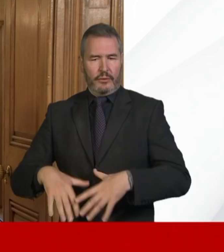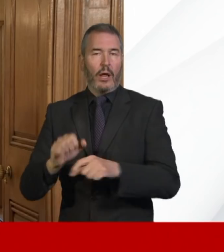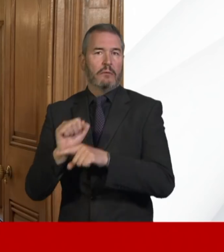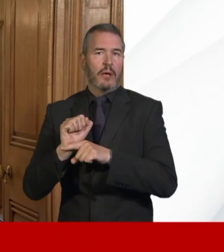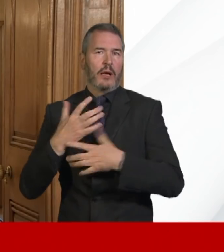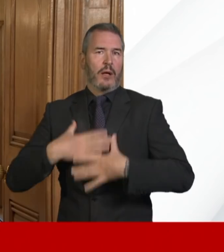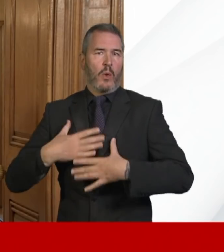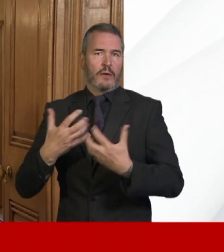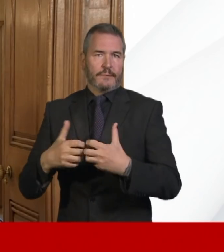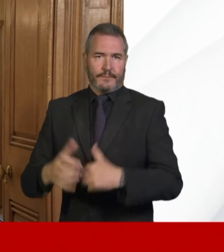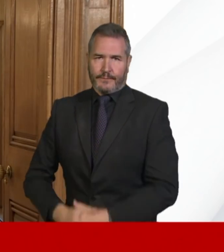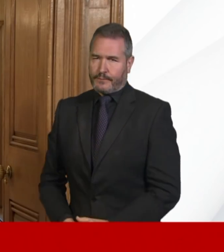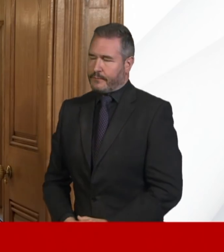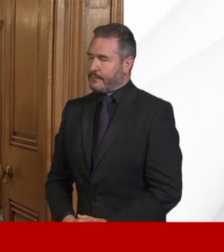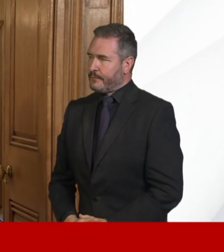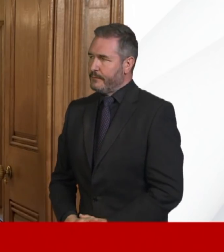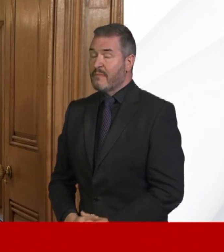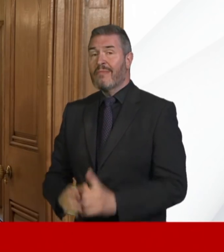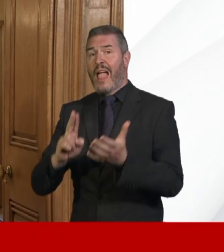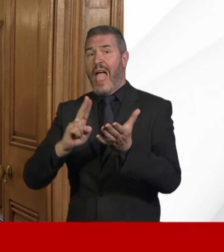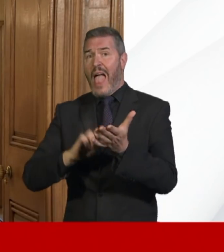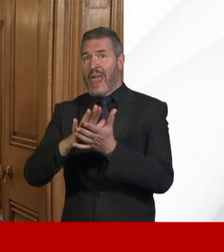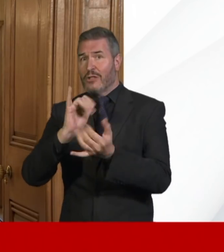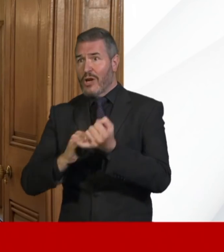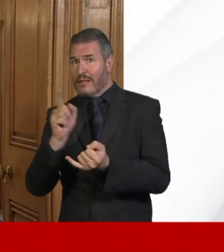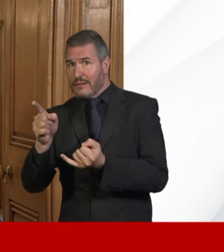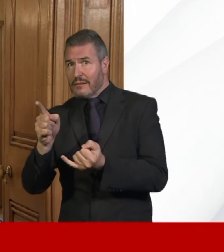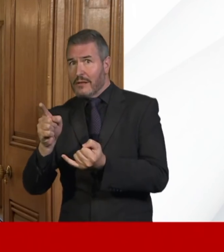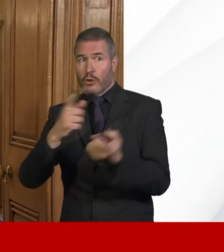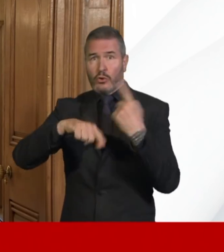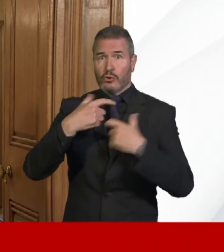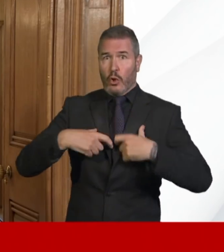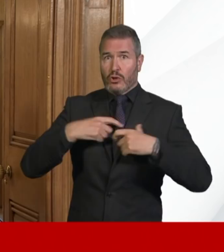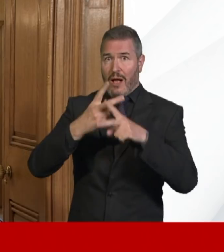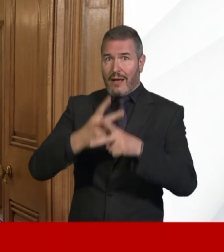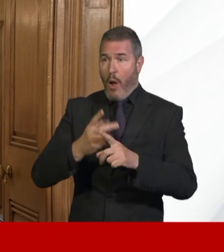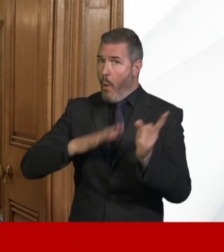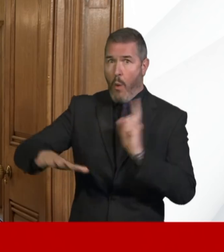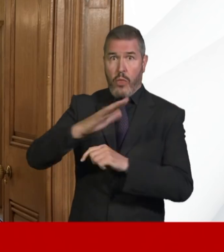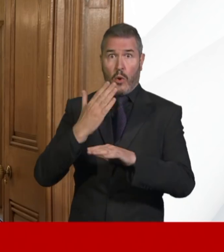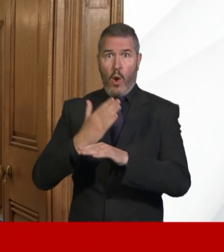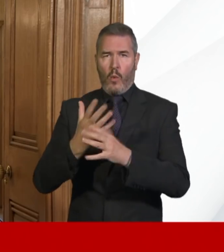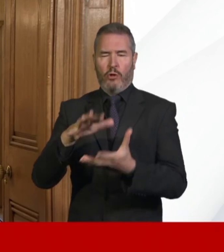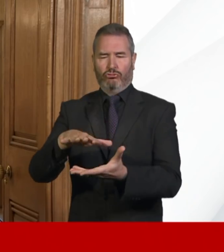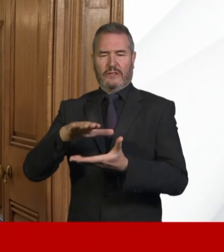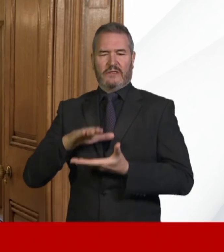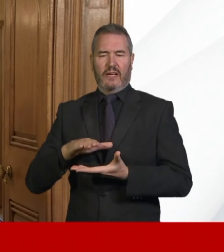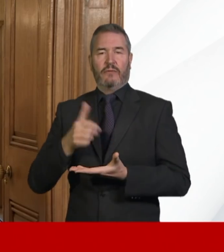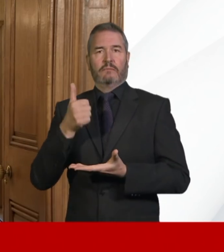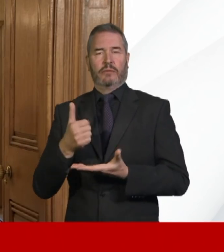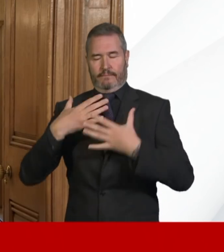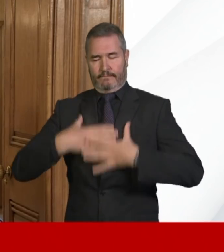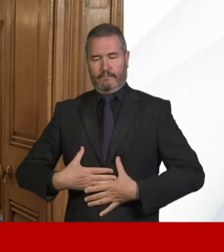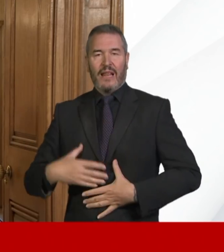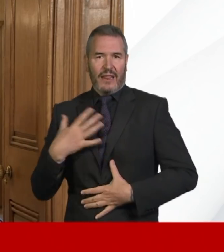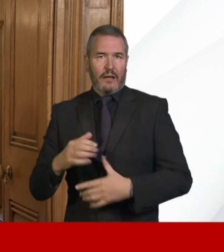delivery. To NHS and social care workers, all those who rely on this